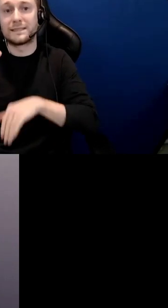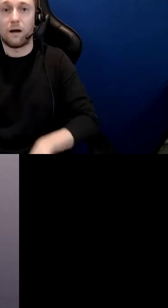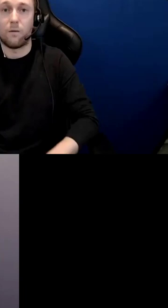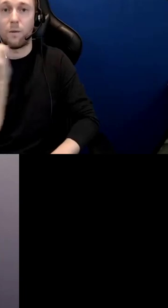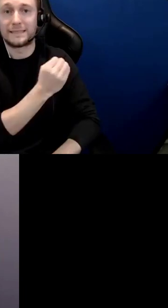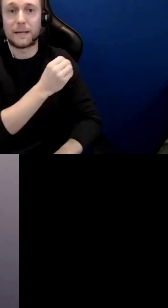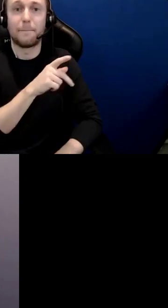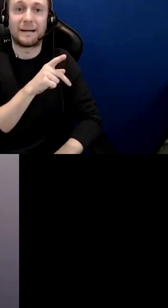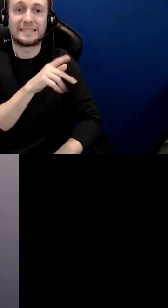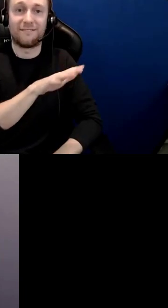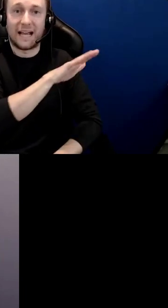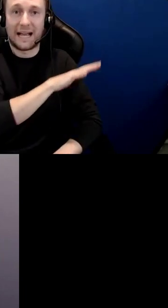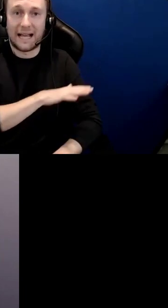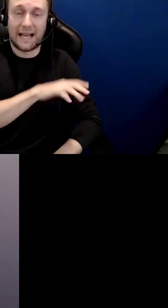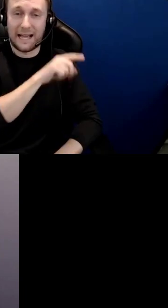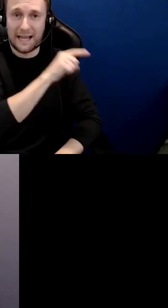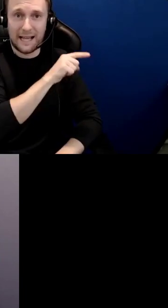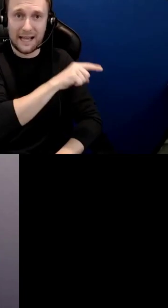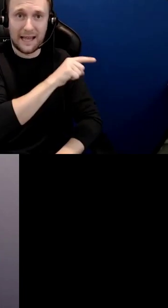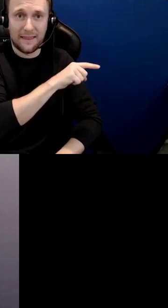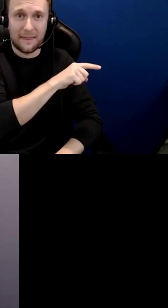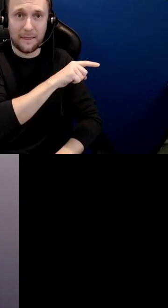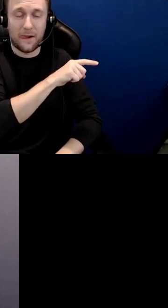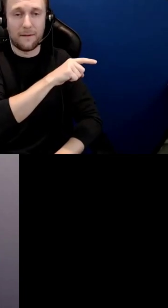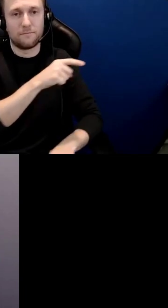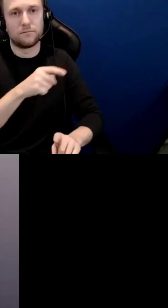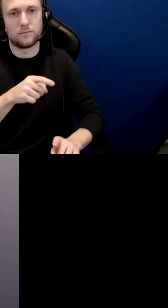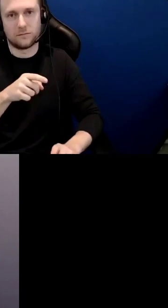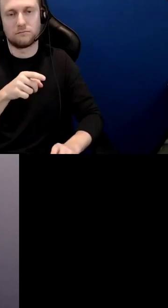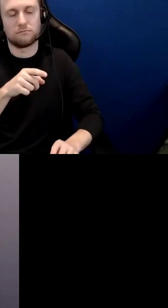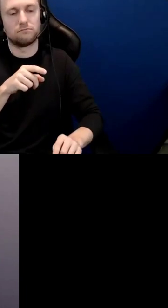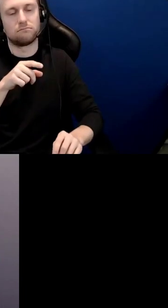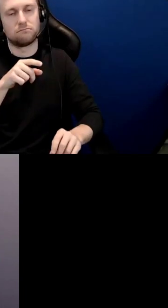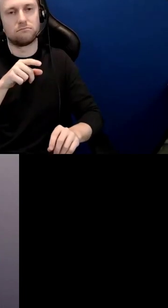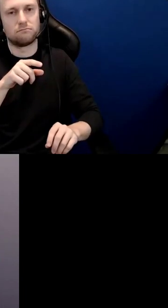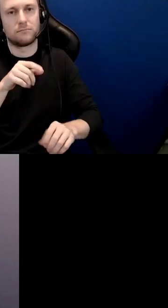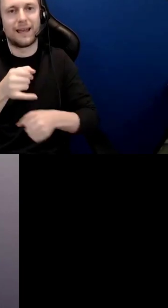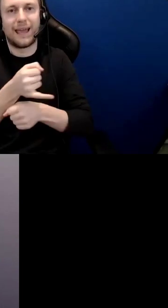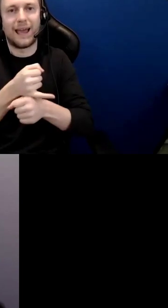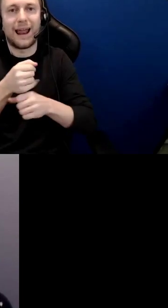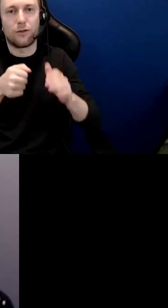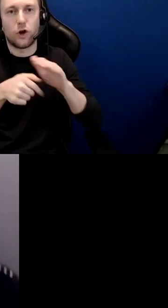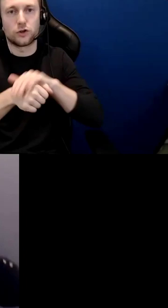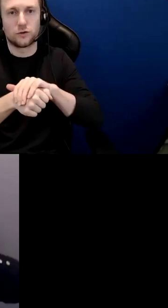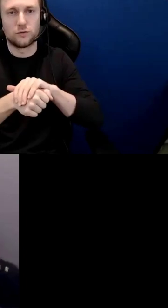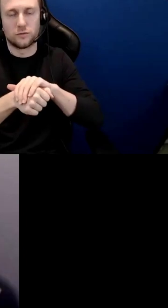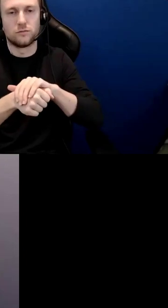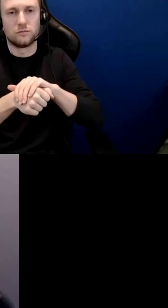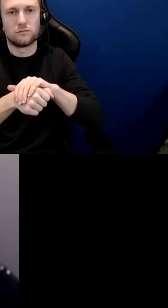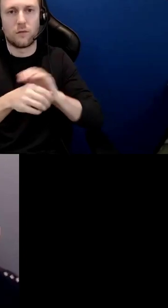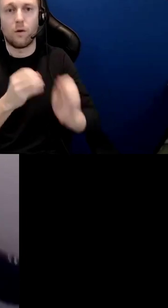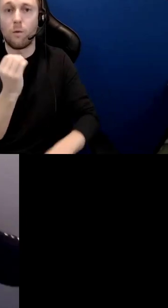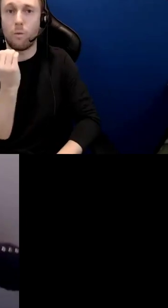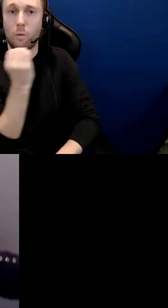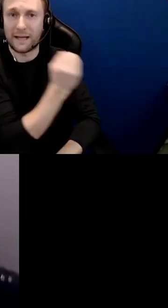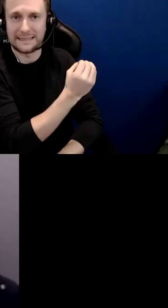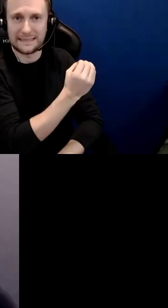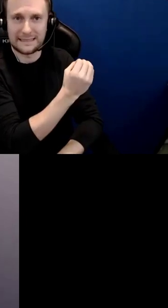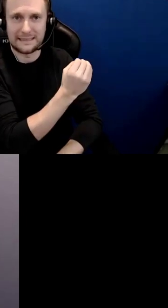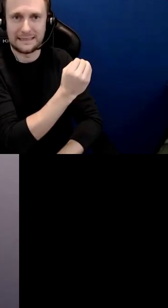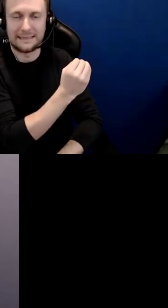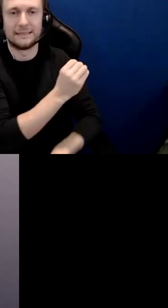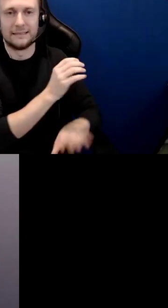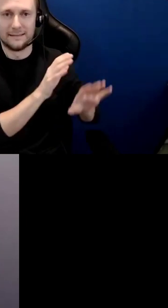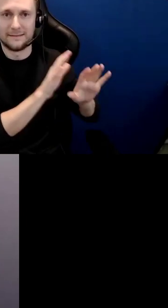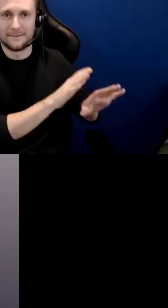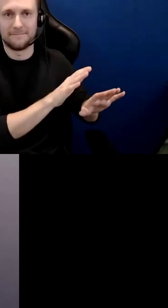and now that's all the watershed where the waters flow from the mountains down into the sea of the pacific that we refer to as